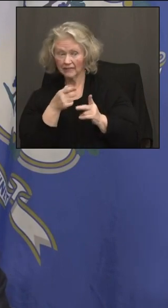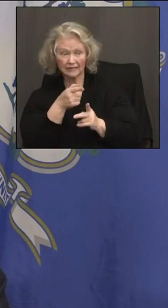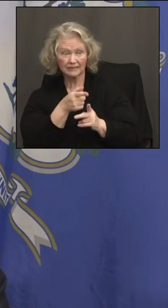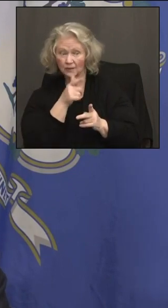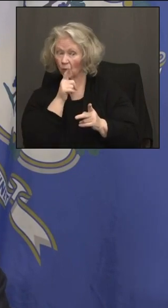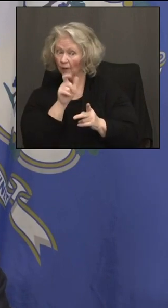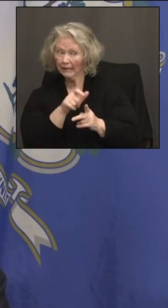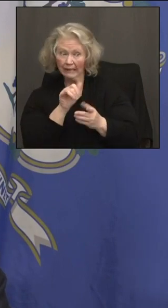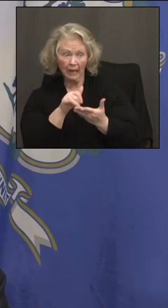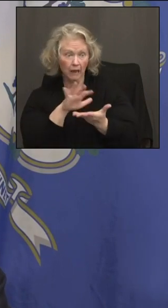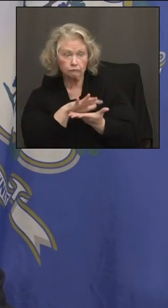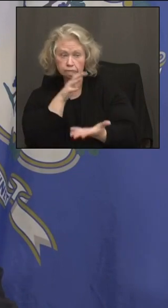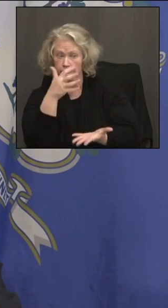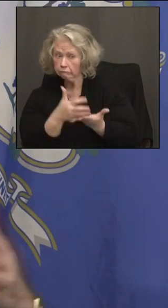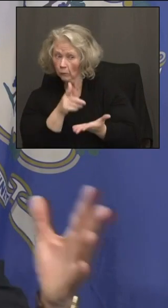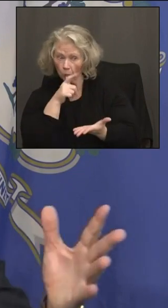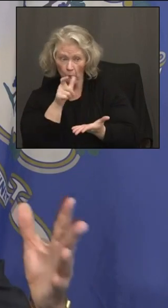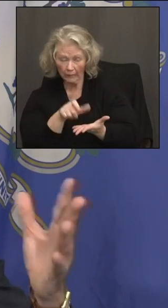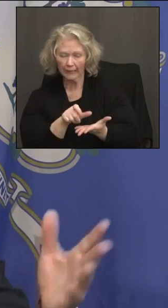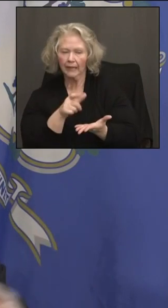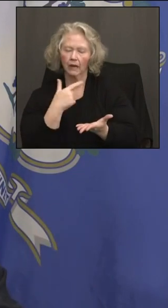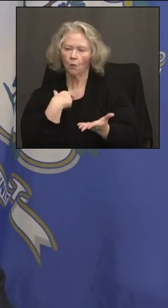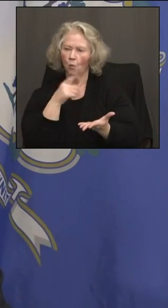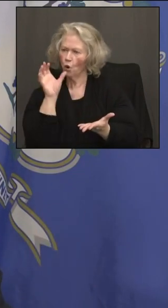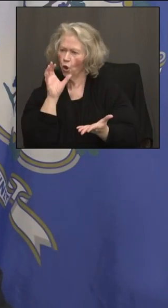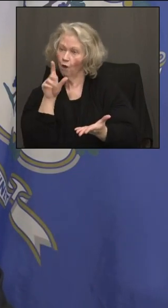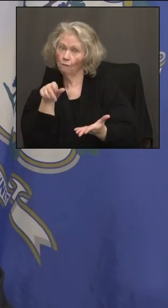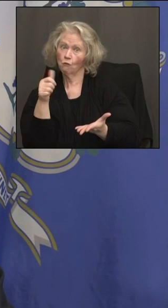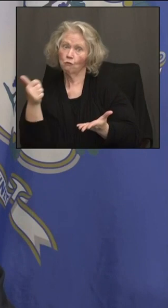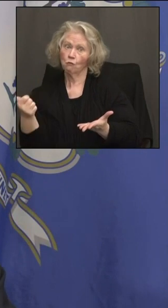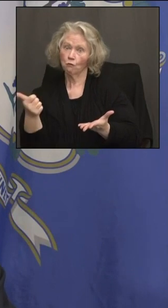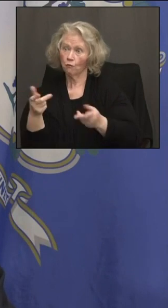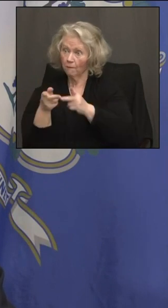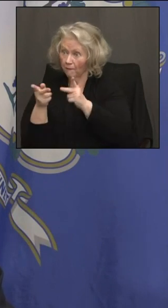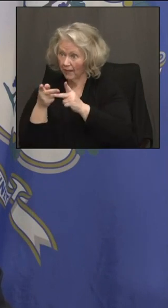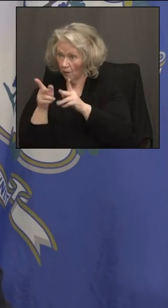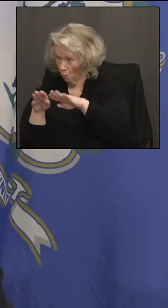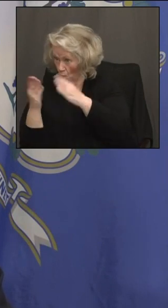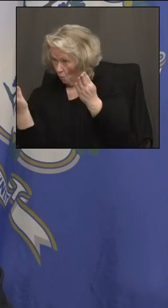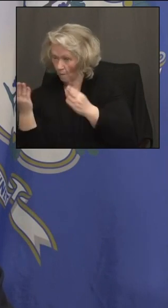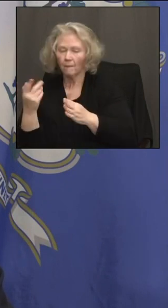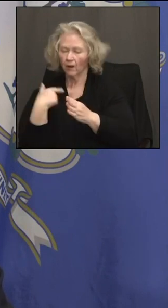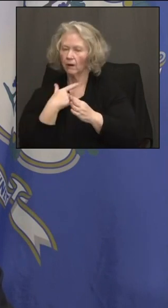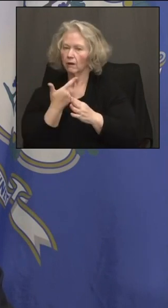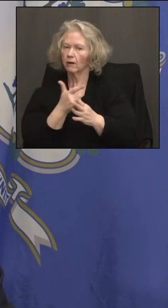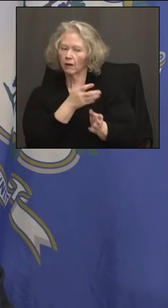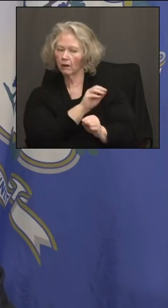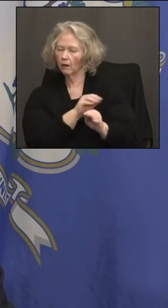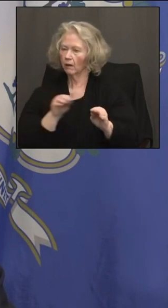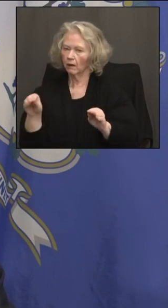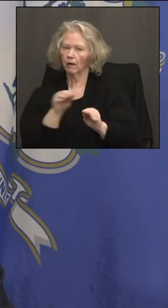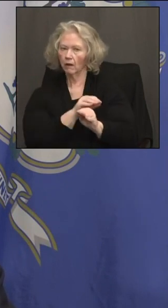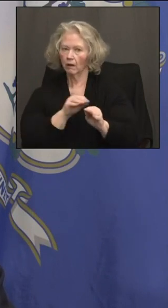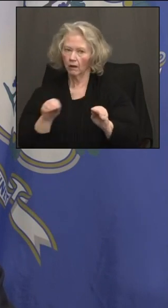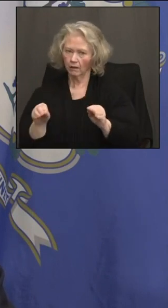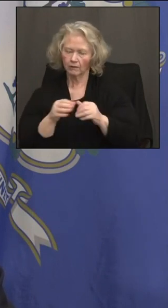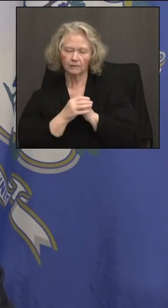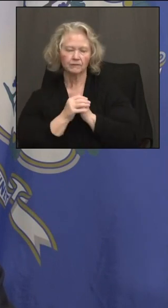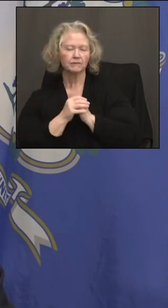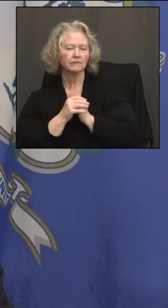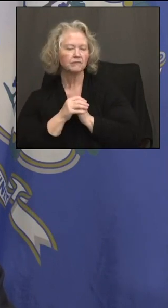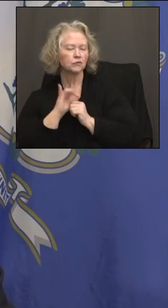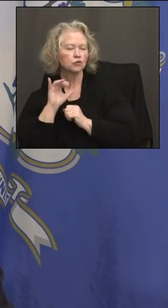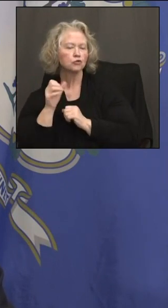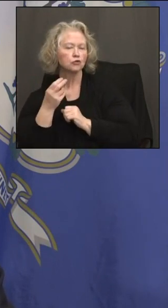same demand they had a few weeks ago. We've added a number of new vaccine sites to keep up the demand. So what is on